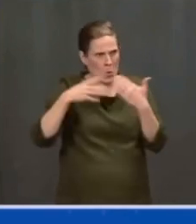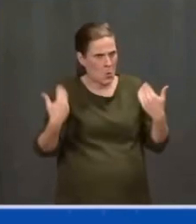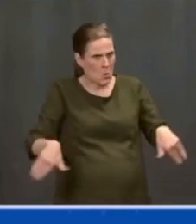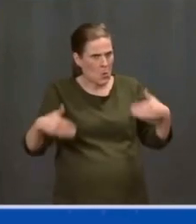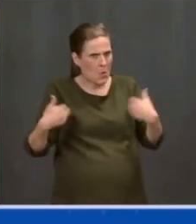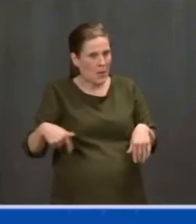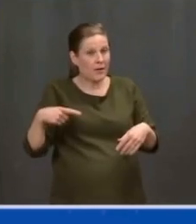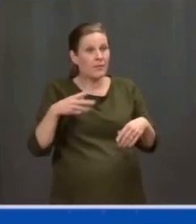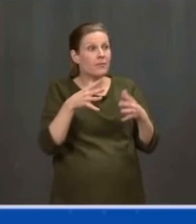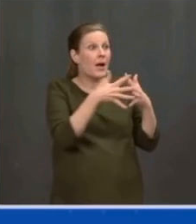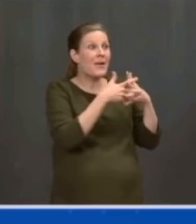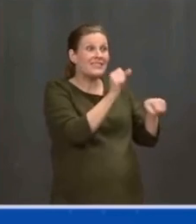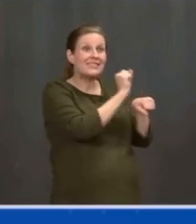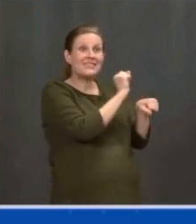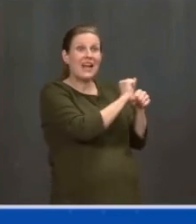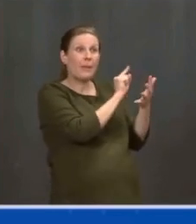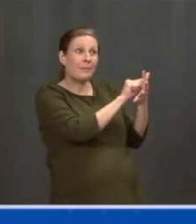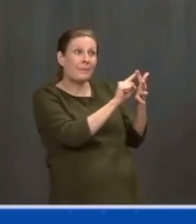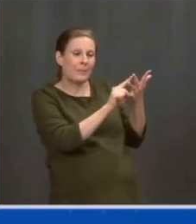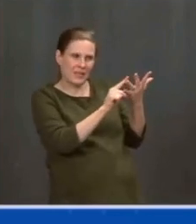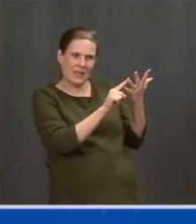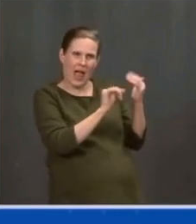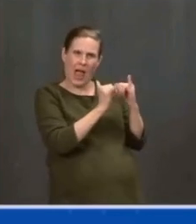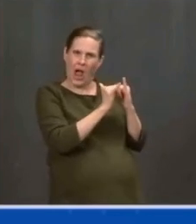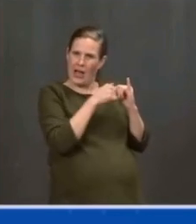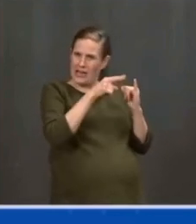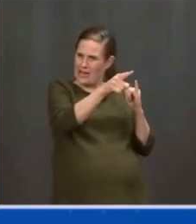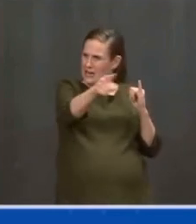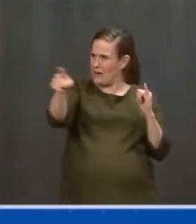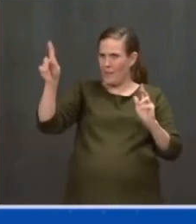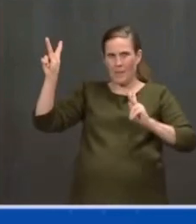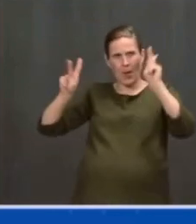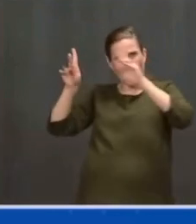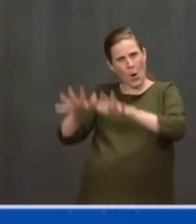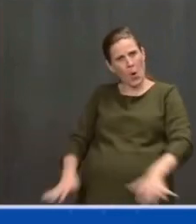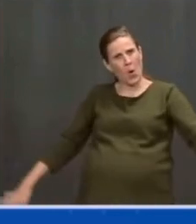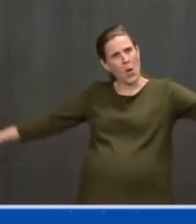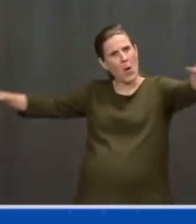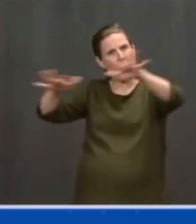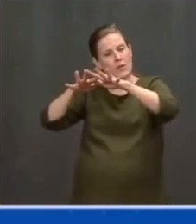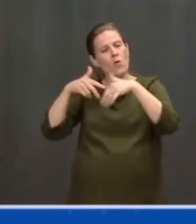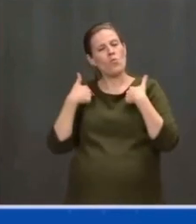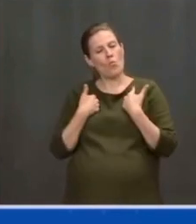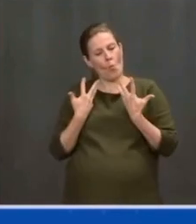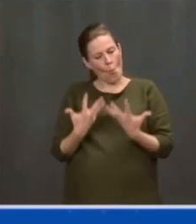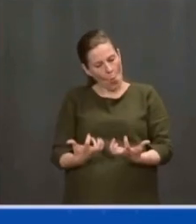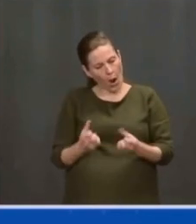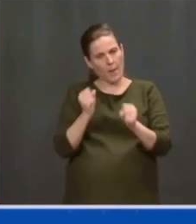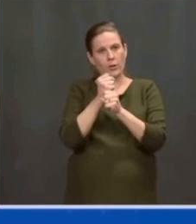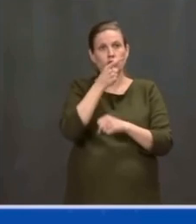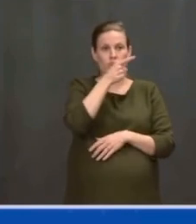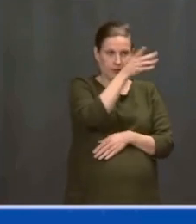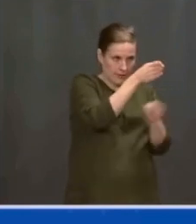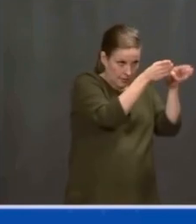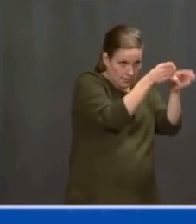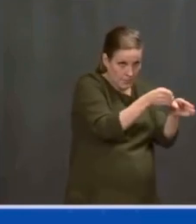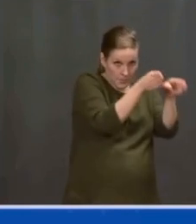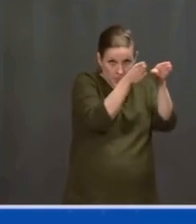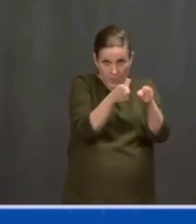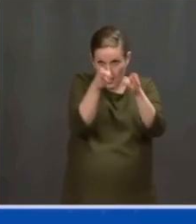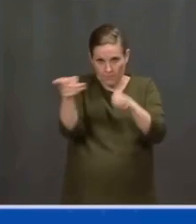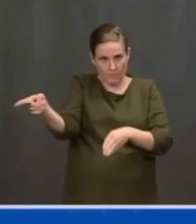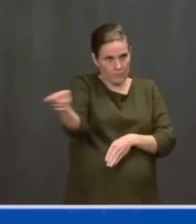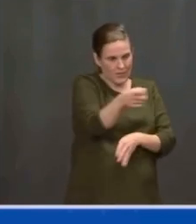sure every single, every single American has access to high-quality, affordable, high-speed Internet Internet,